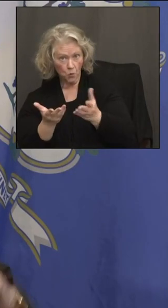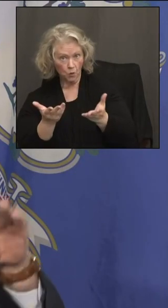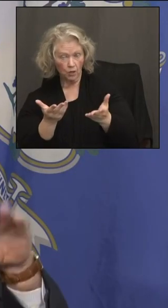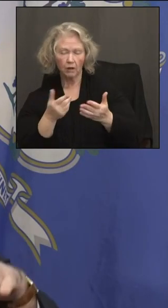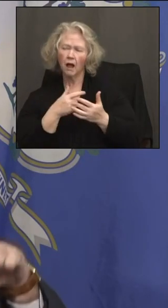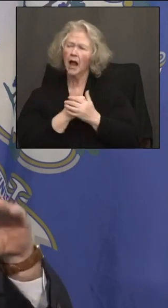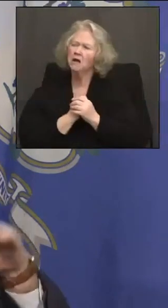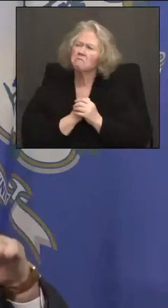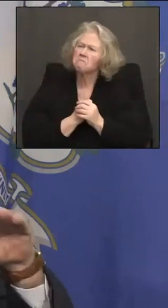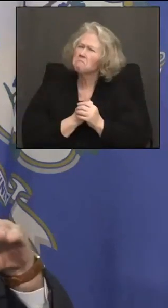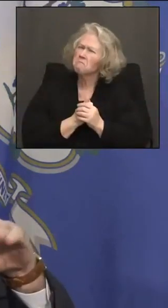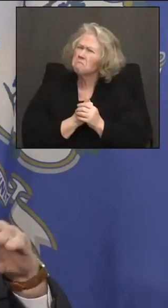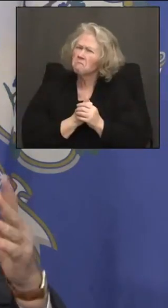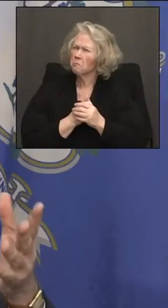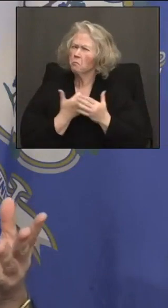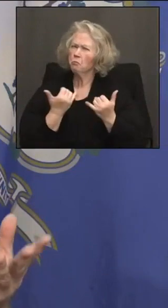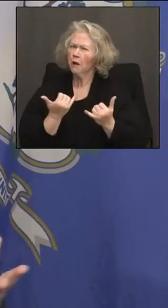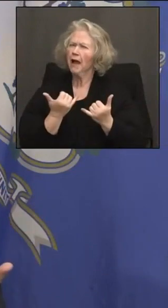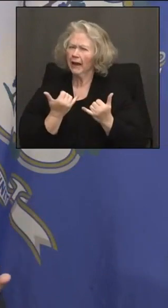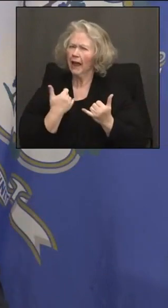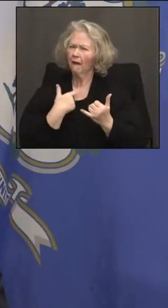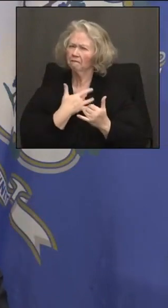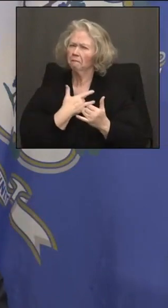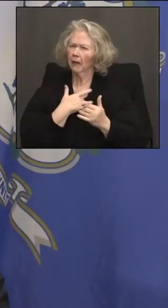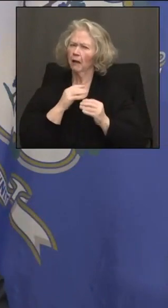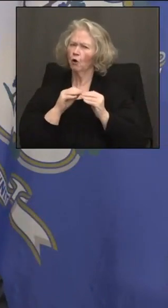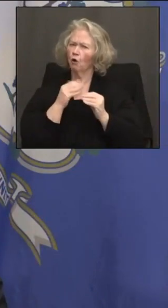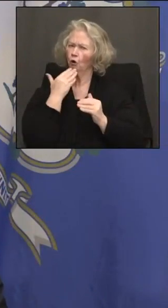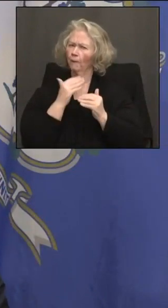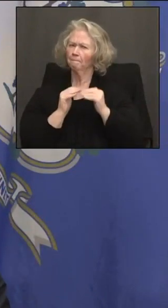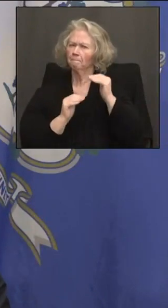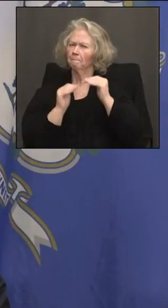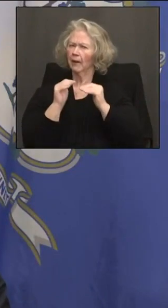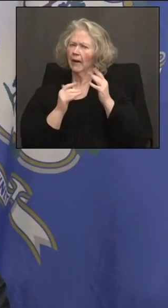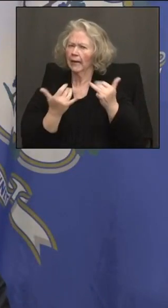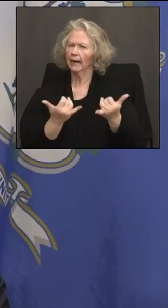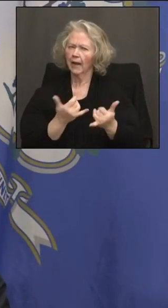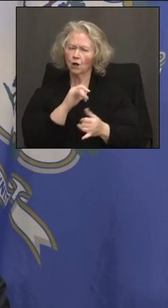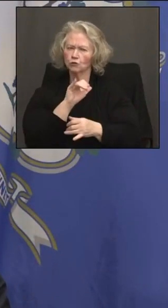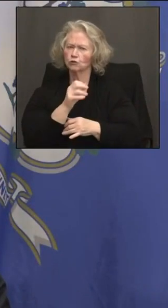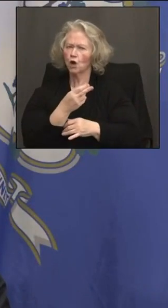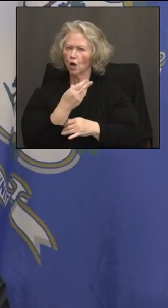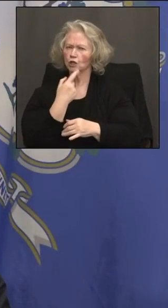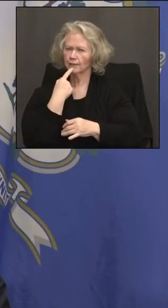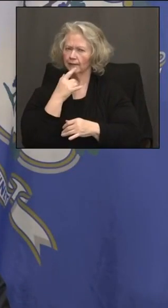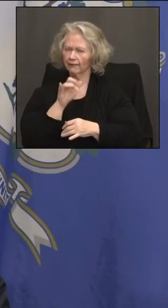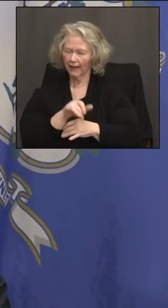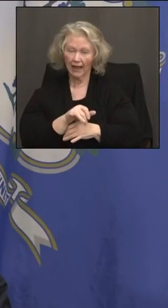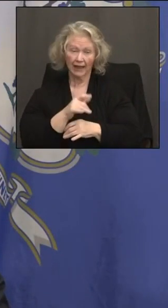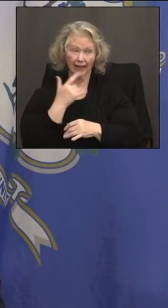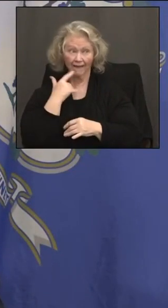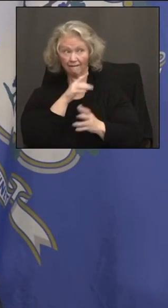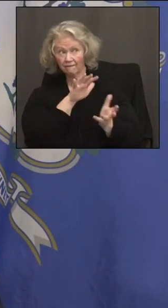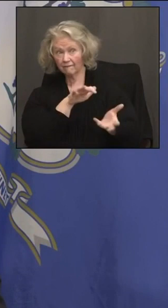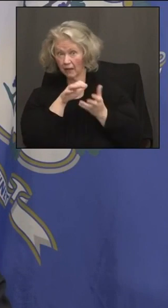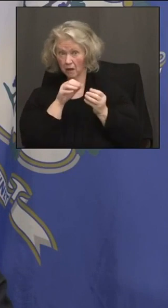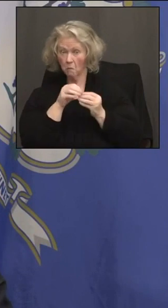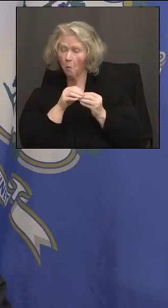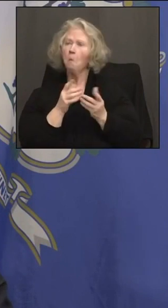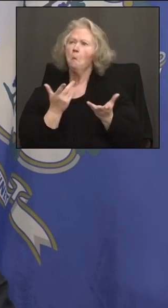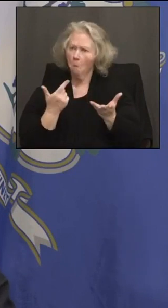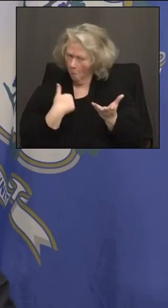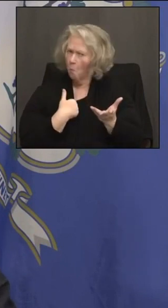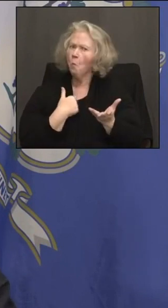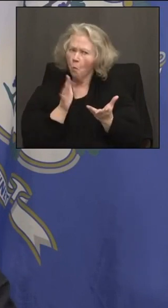Right now, we're at a pretty good equilibrium. I think you heard Josh say that. If we got more vaccines, I would make an extra special